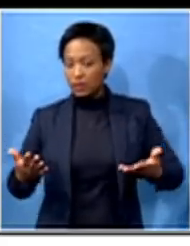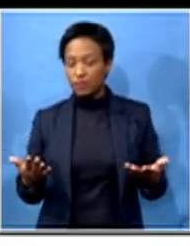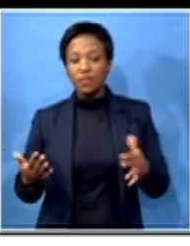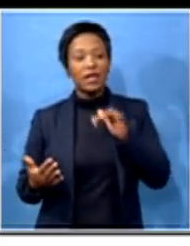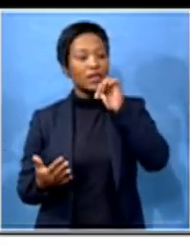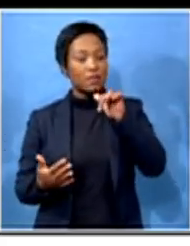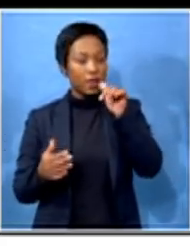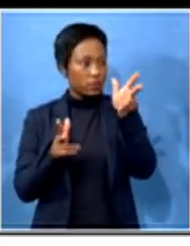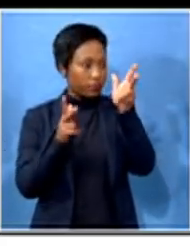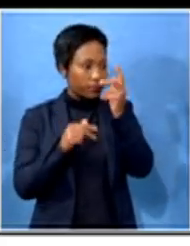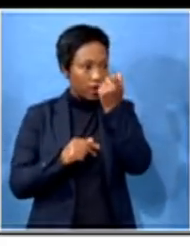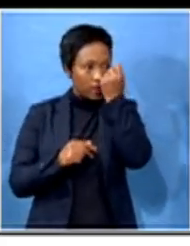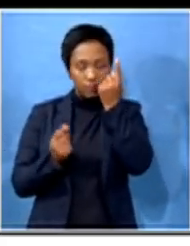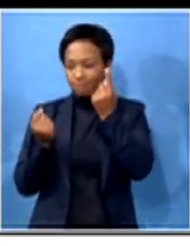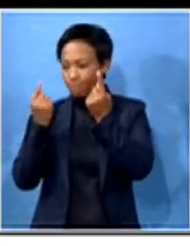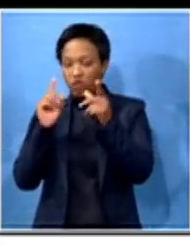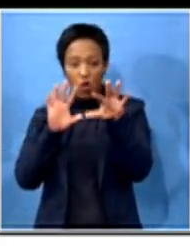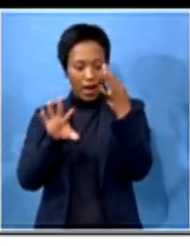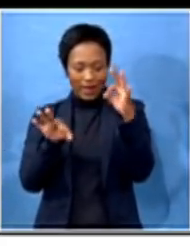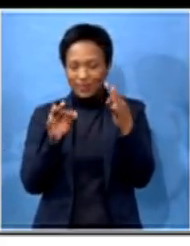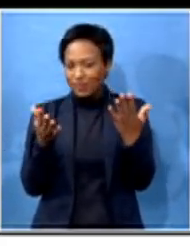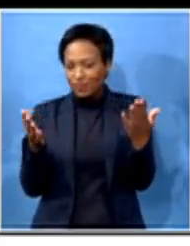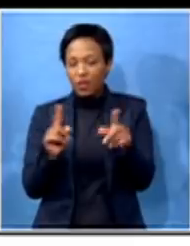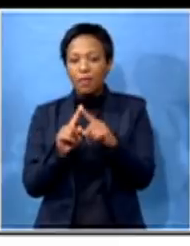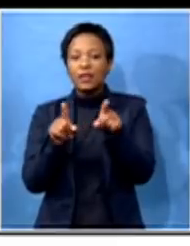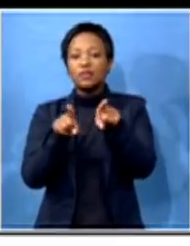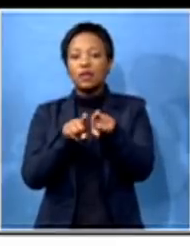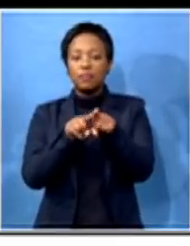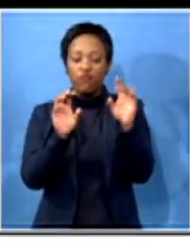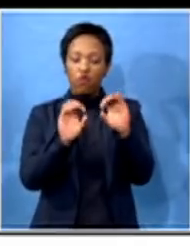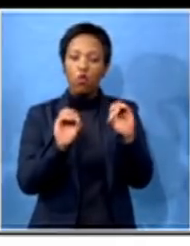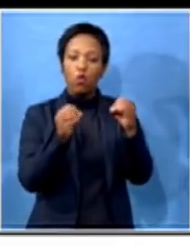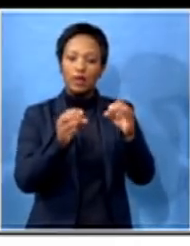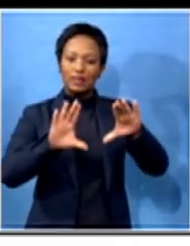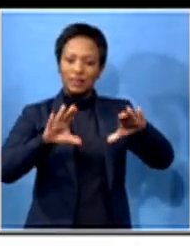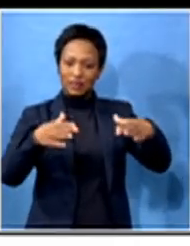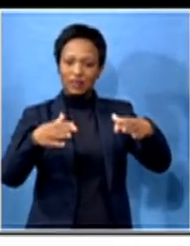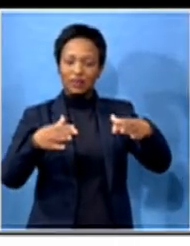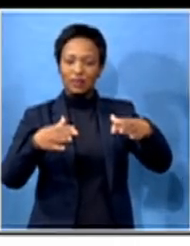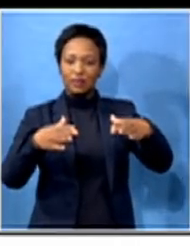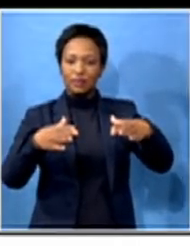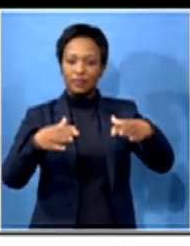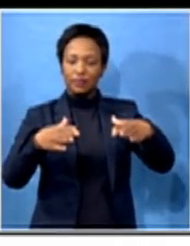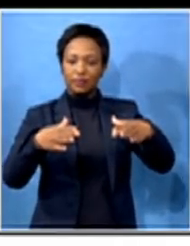that within ourselves as analysts, but also as an organization beyond the process